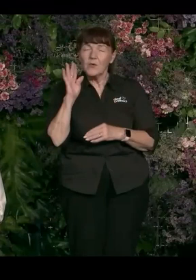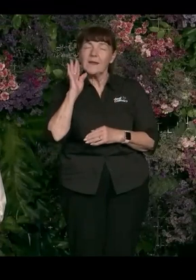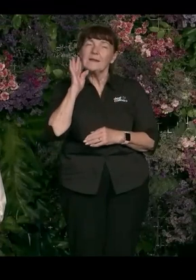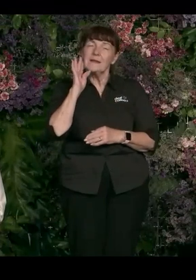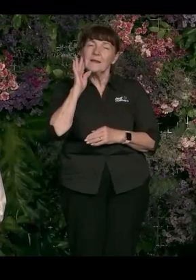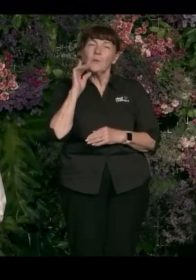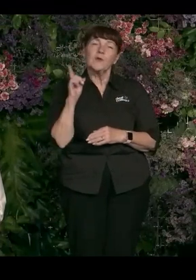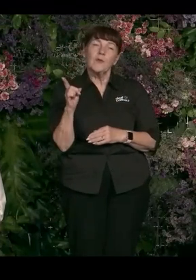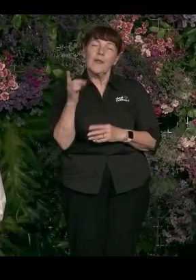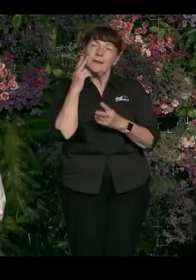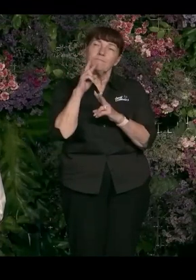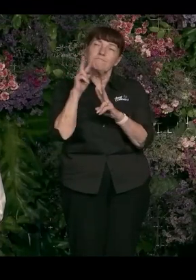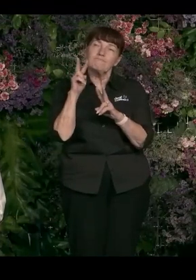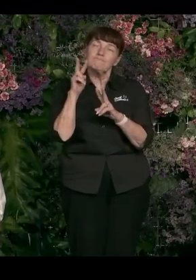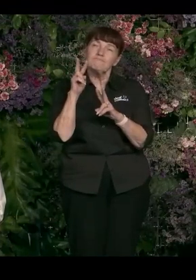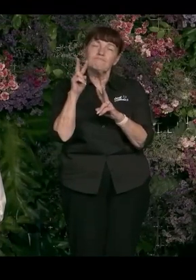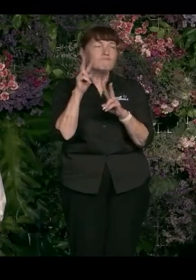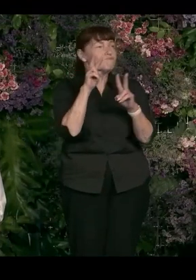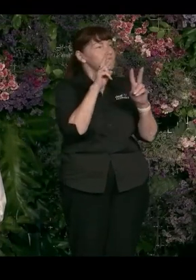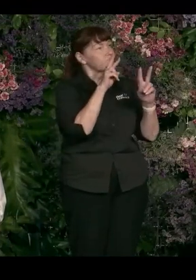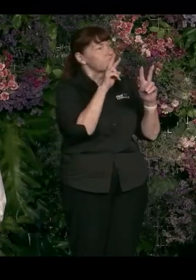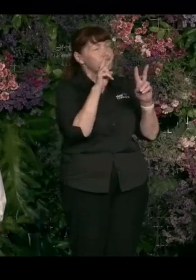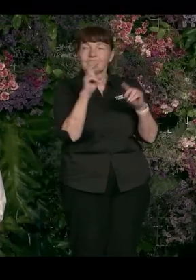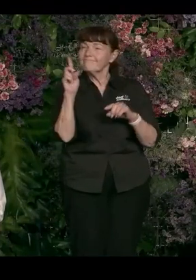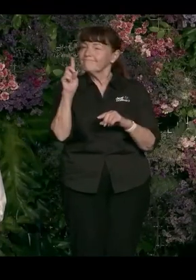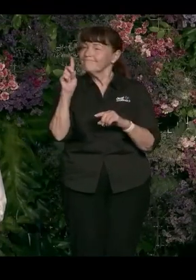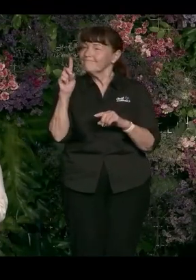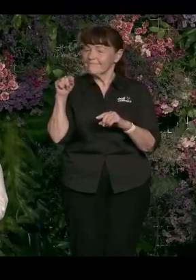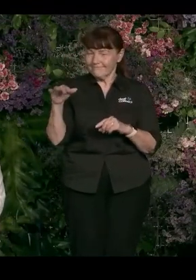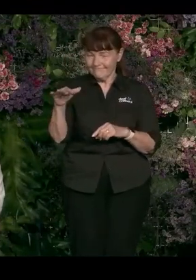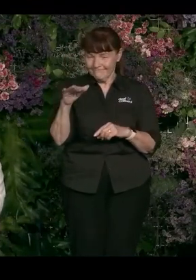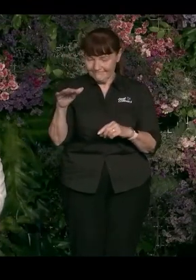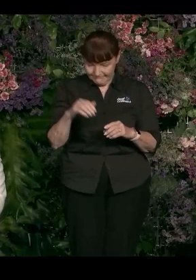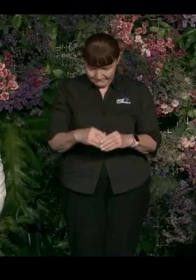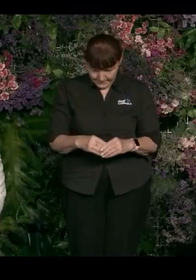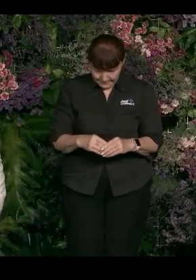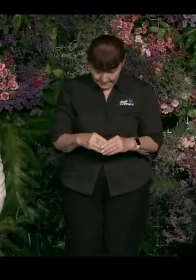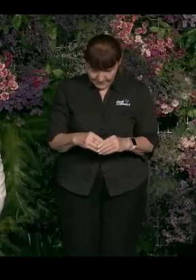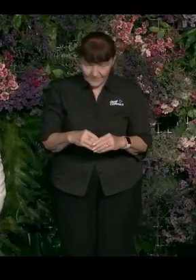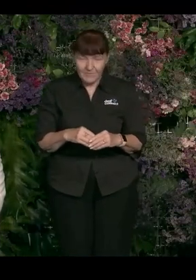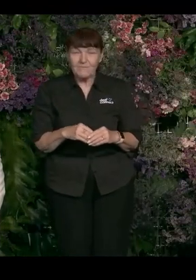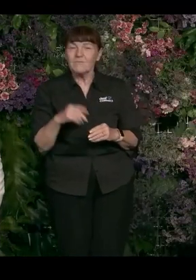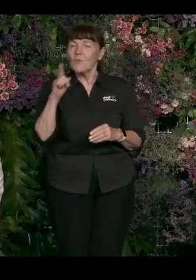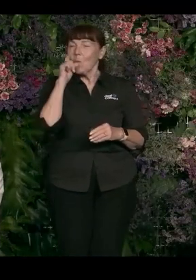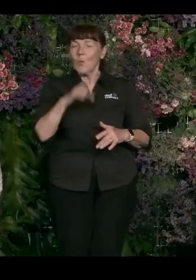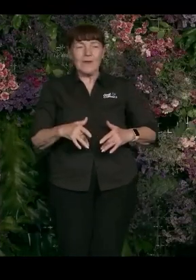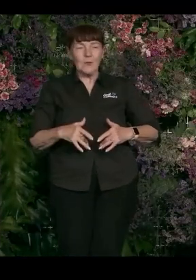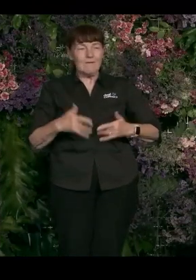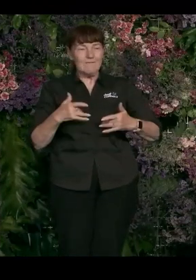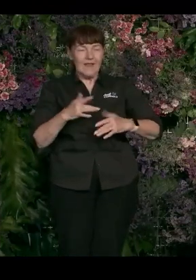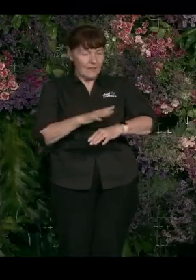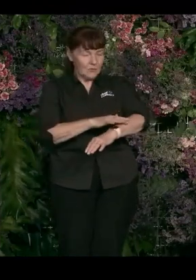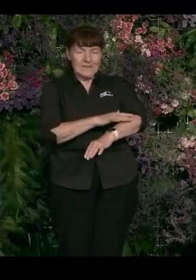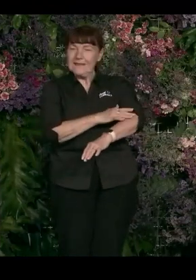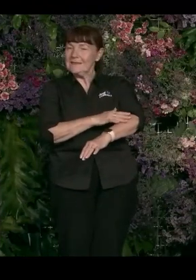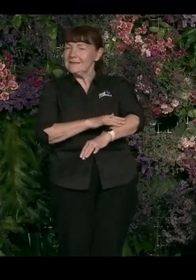when you're there. What do you see when you're there? What can you feel on your skin?